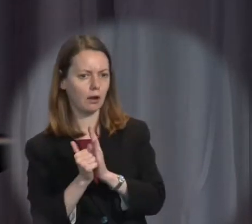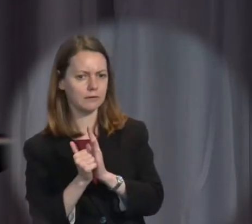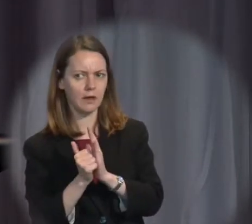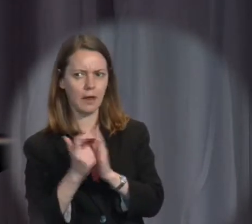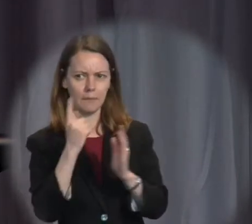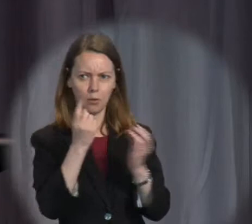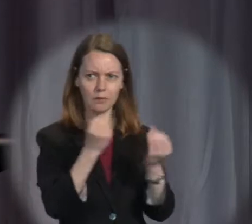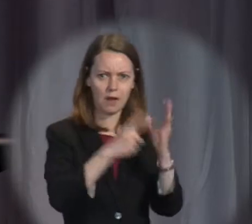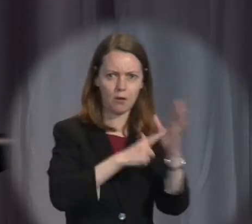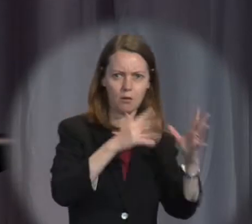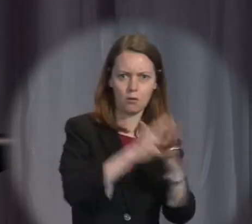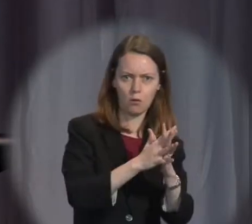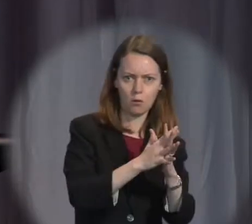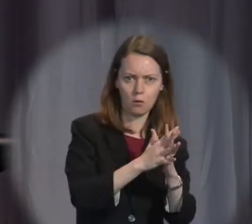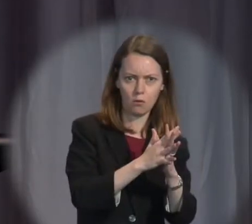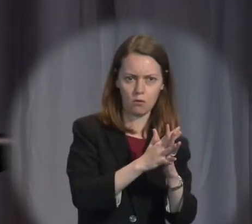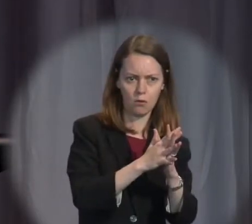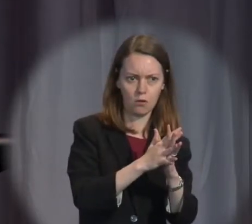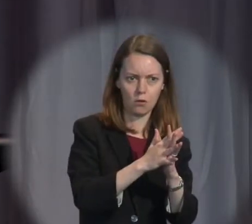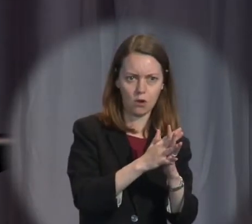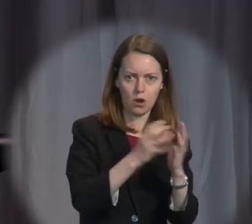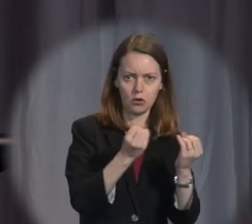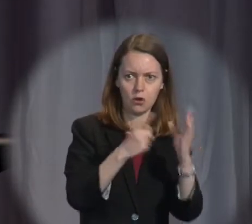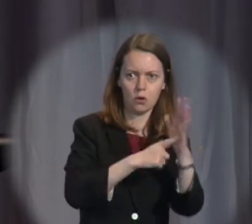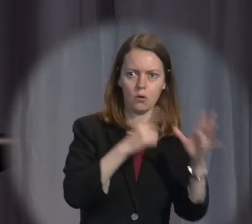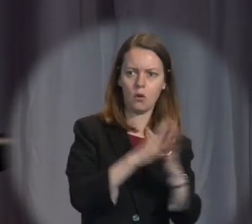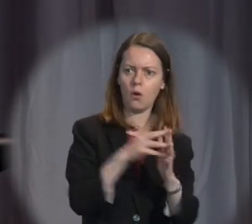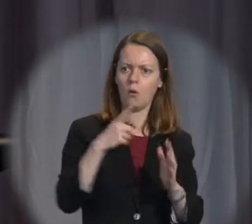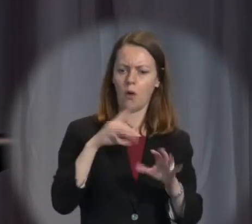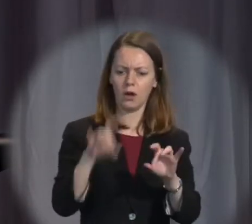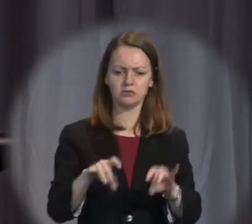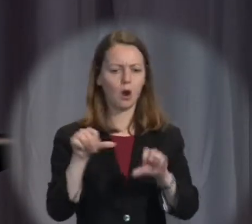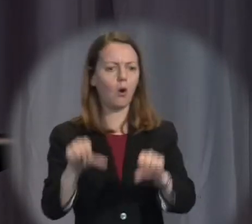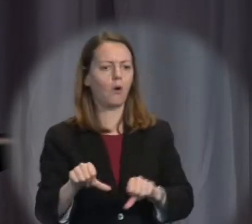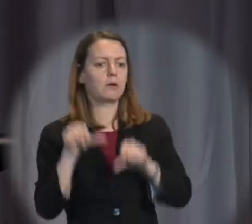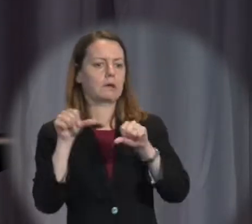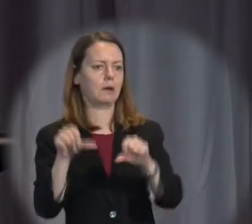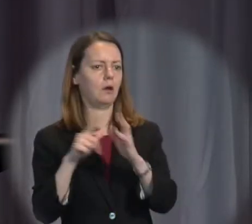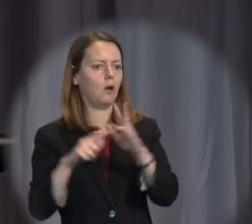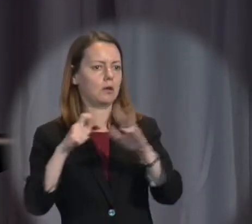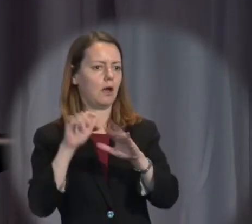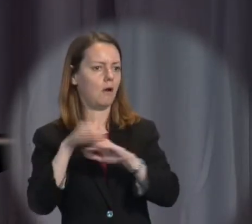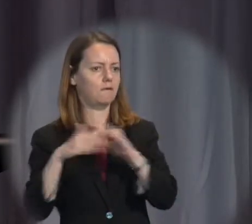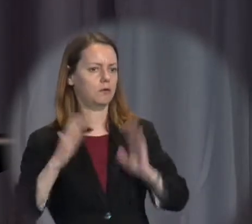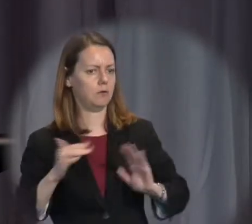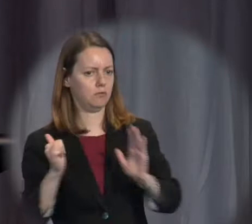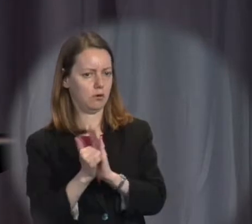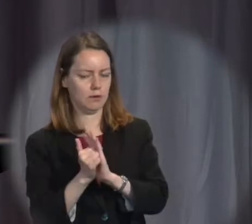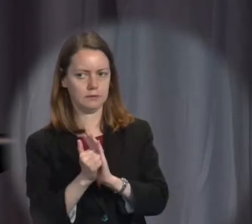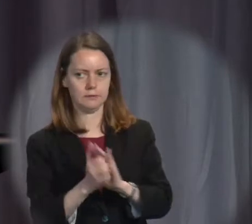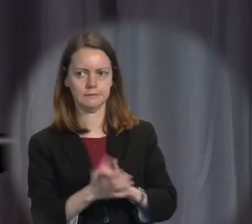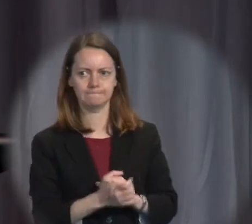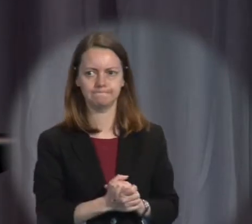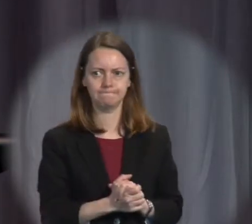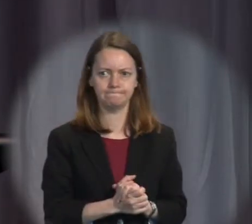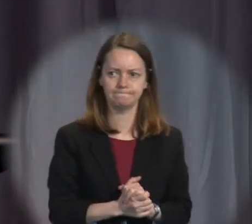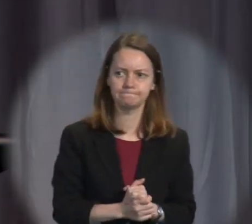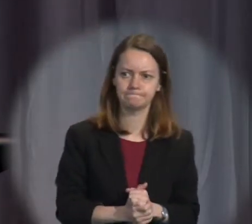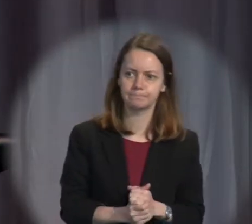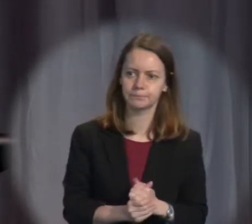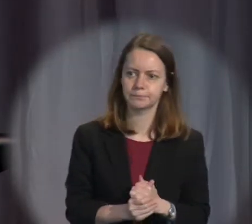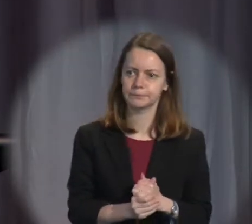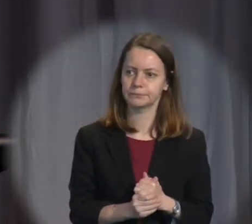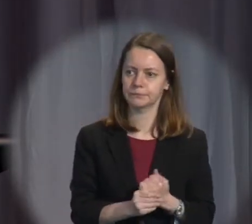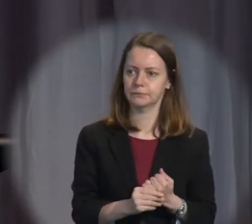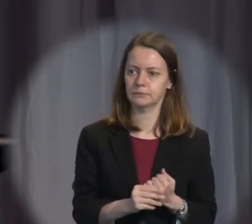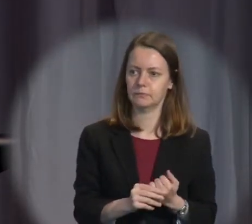it? What are our mechanisms in Australia? If we don't have the tools that other countries have, what do we have? Well, one element that I've learned is a very